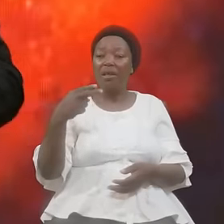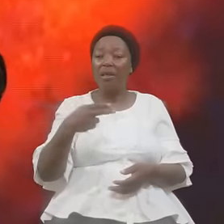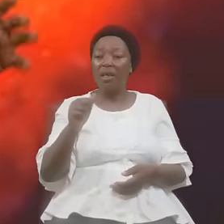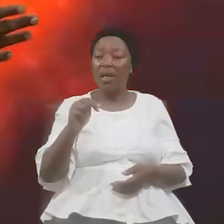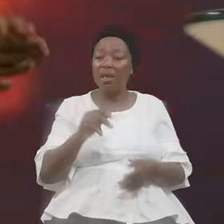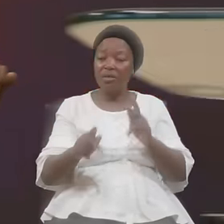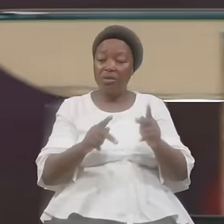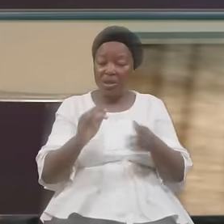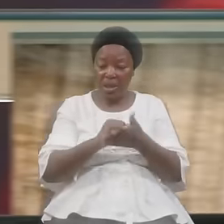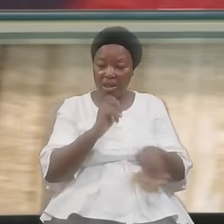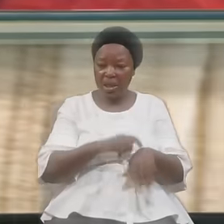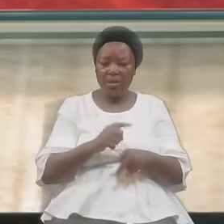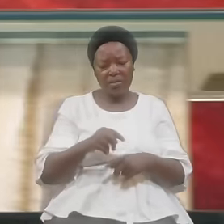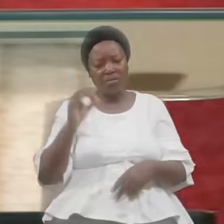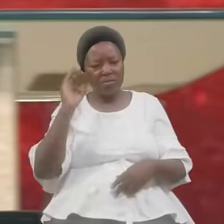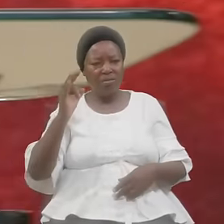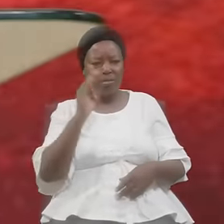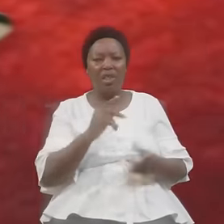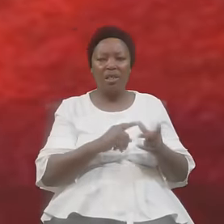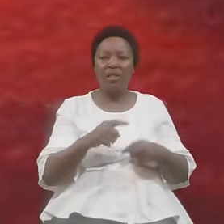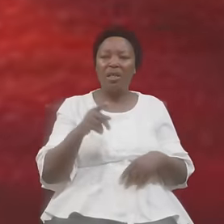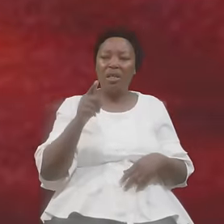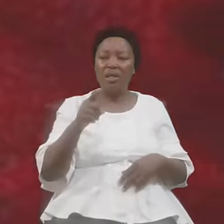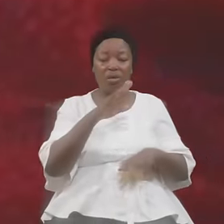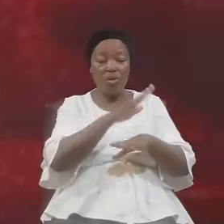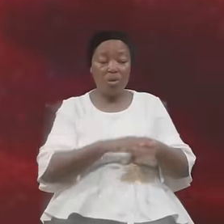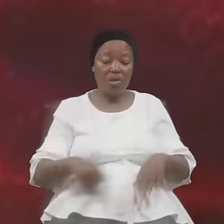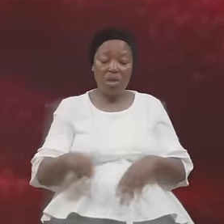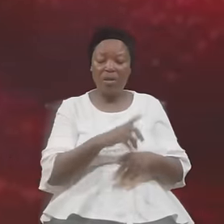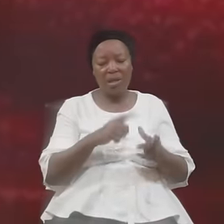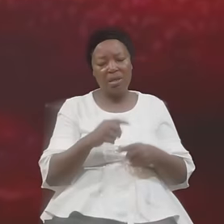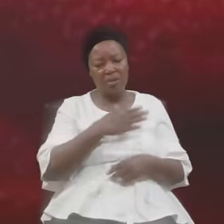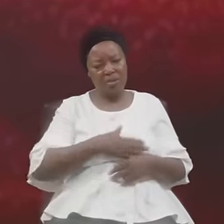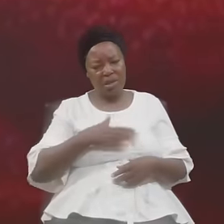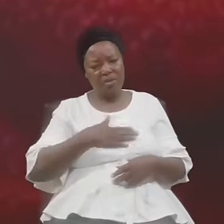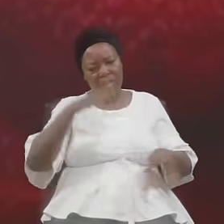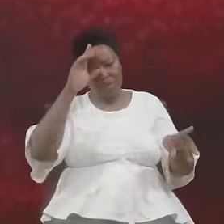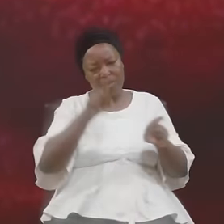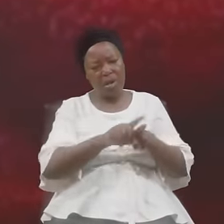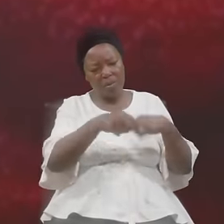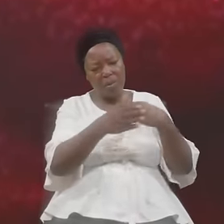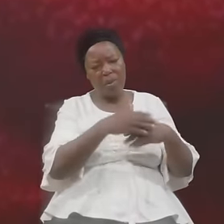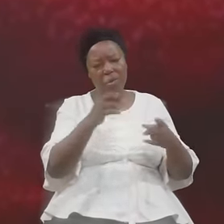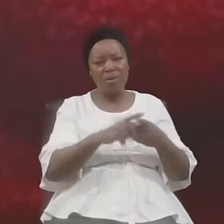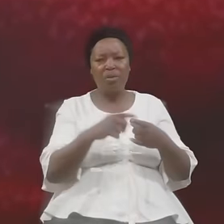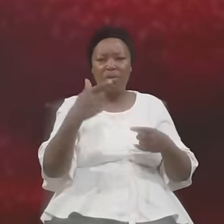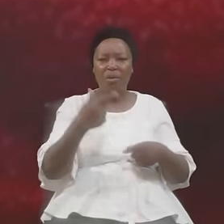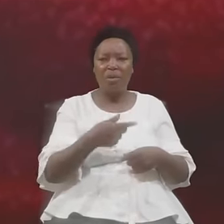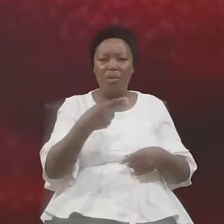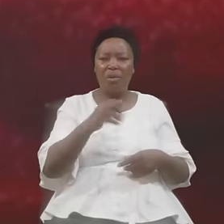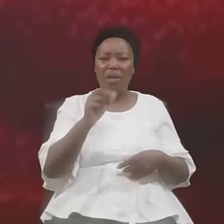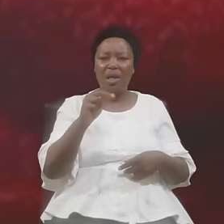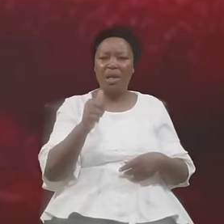And All That And I Called Them I Said Brother You Go Back To Ghana He Look On His Face